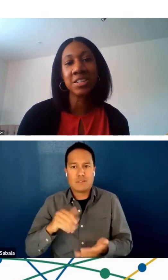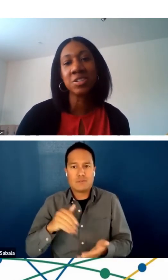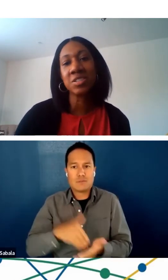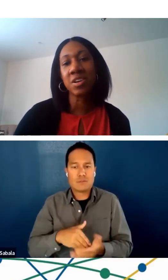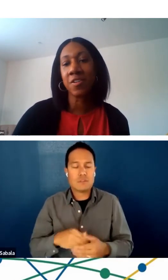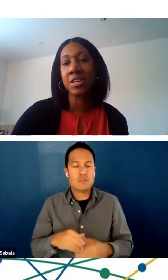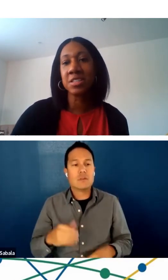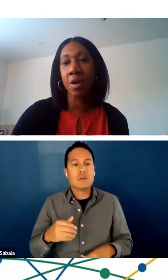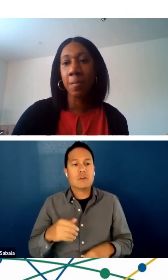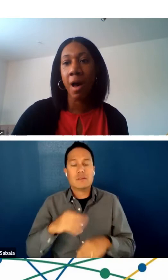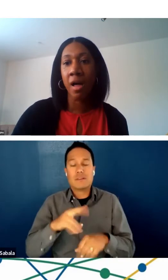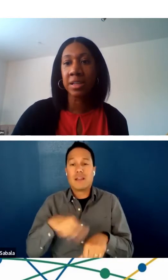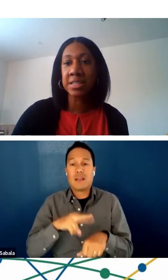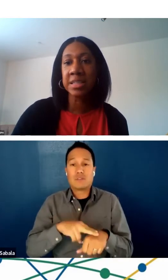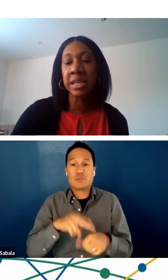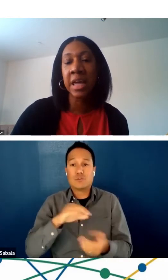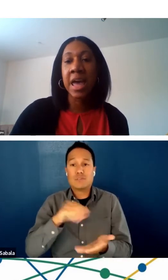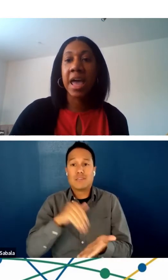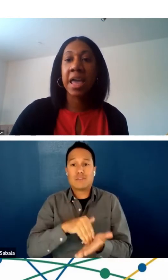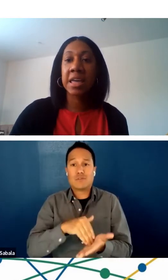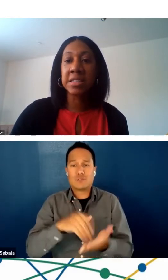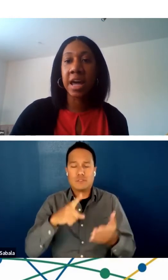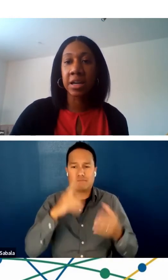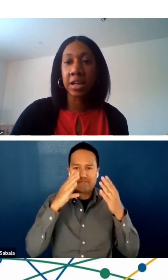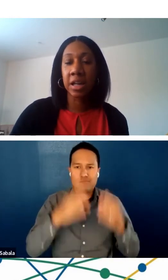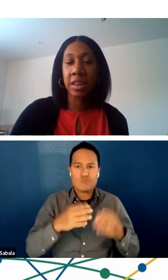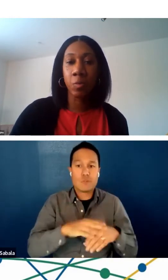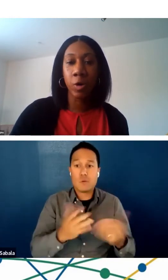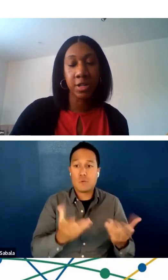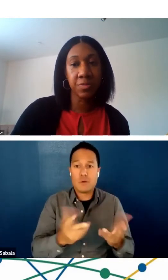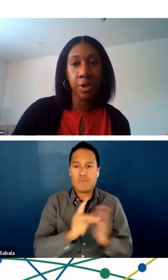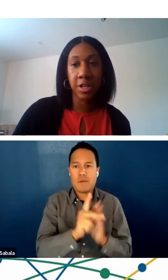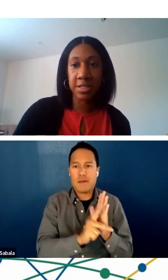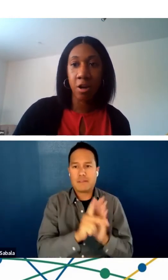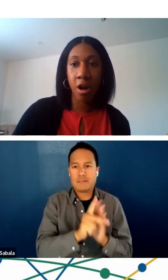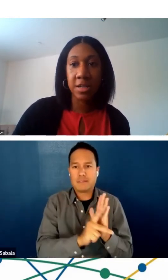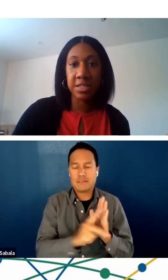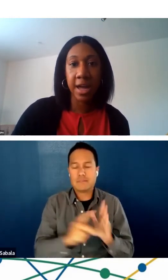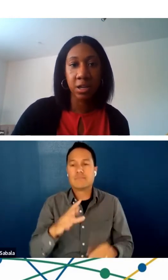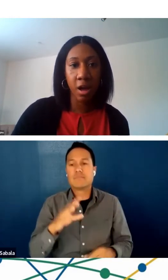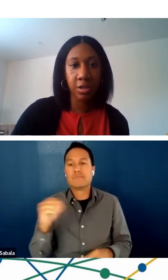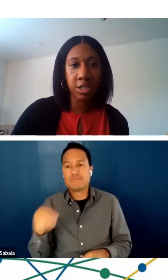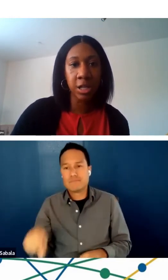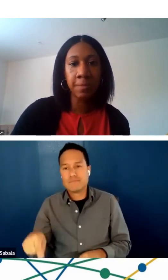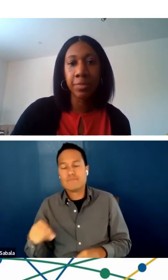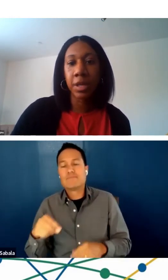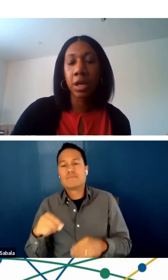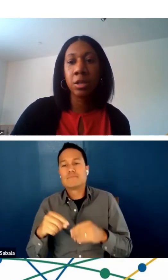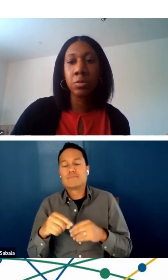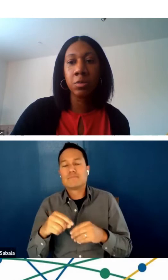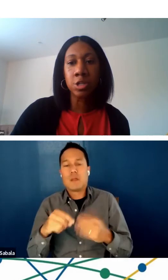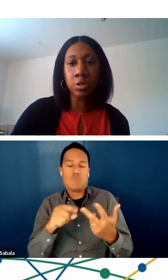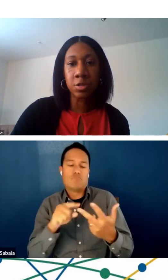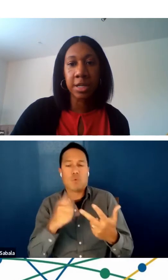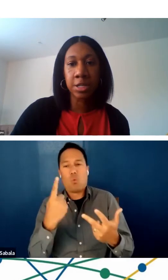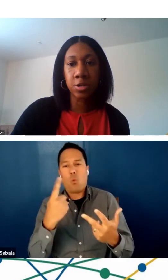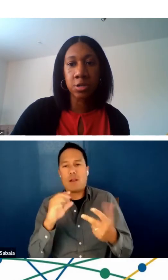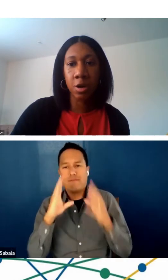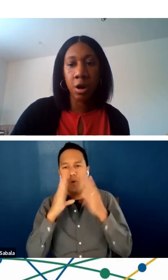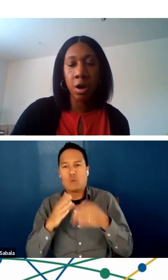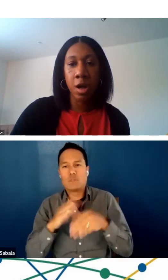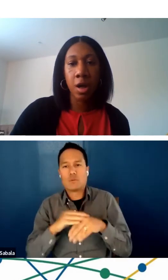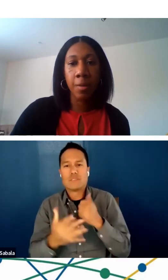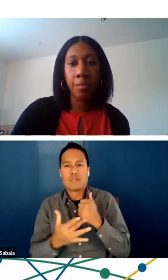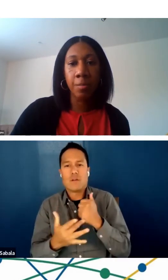national resource centers are focused on policy and tech, and then one is focused on technology. And then the regional